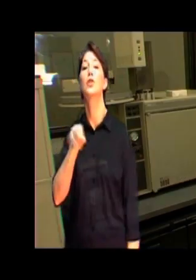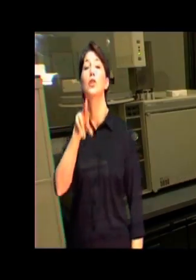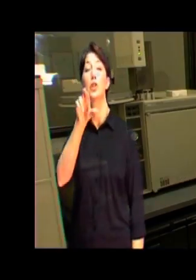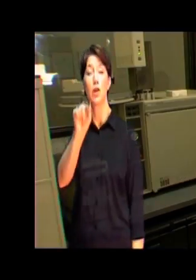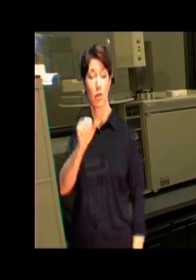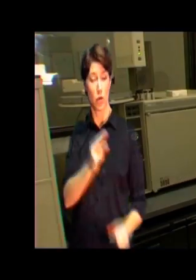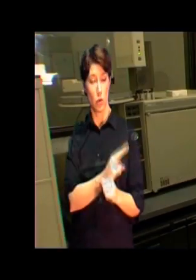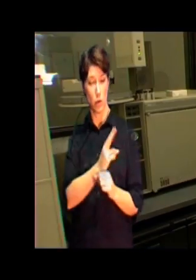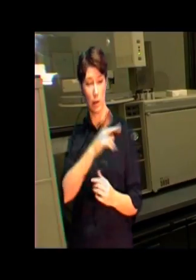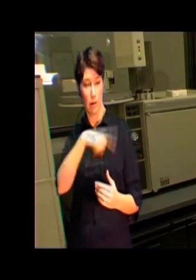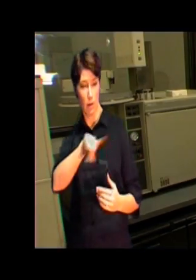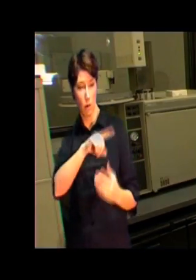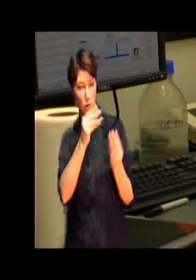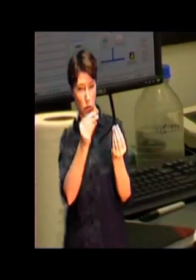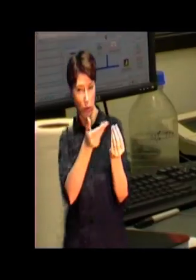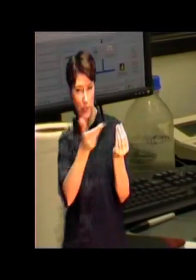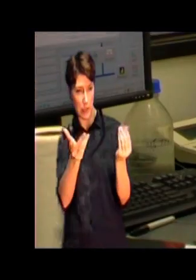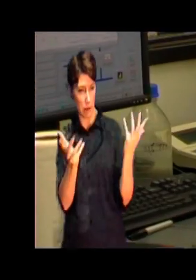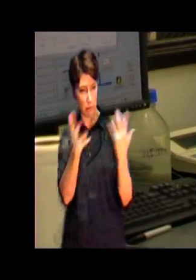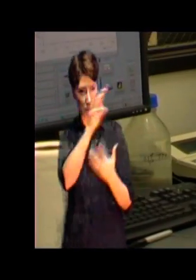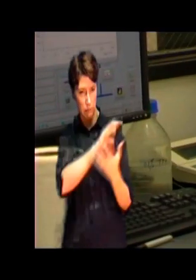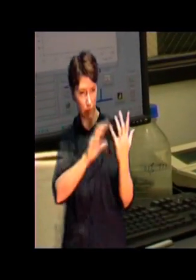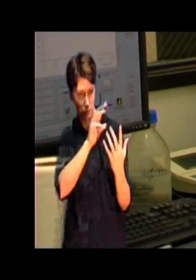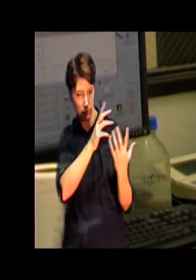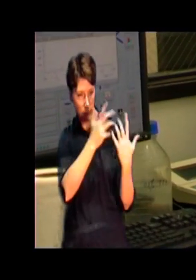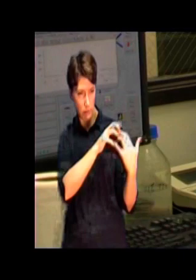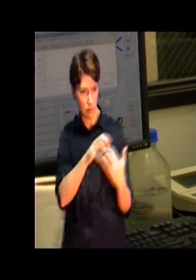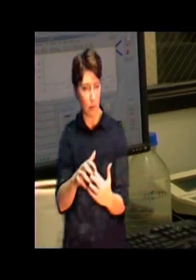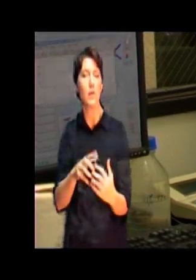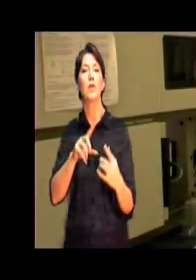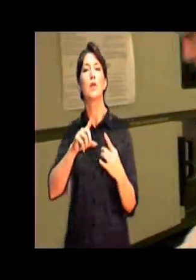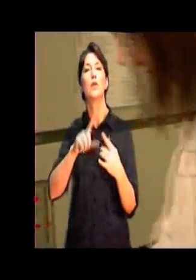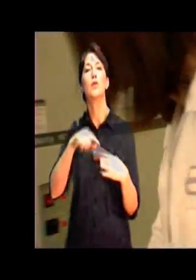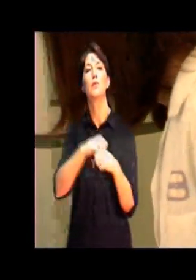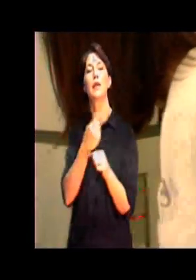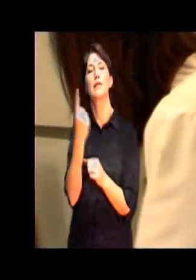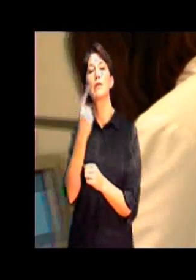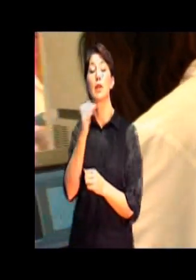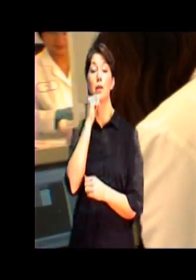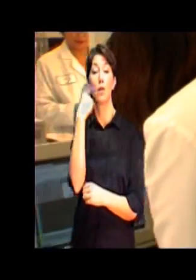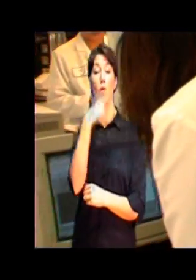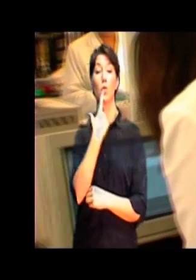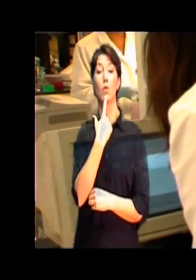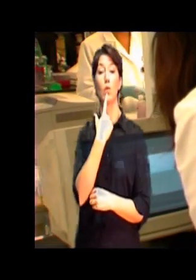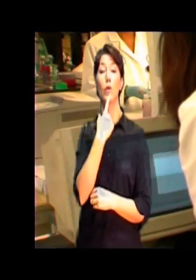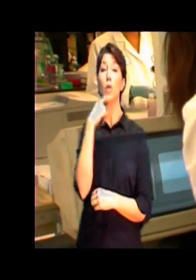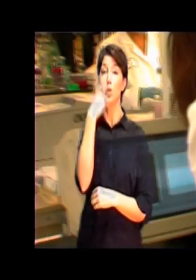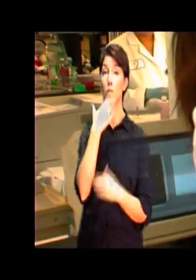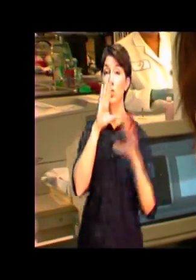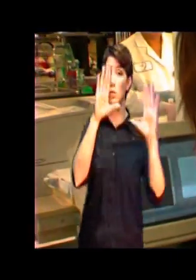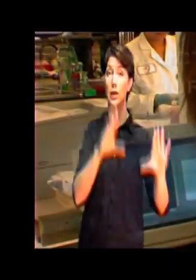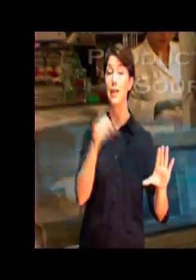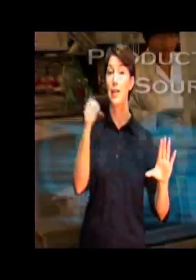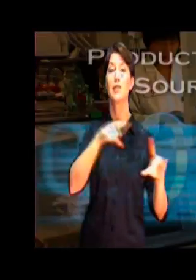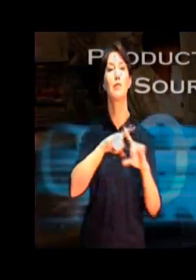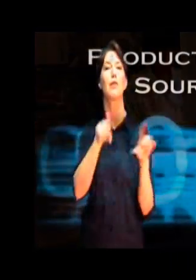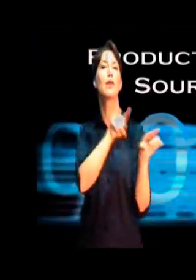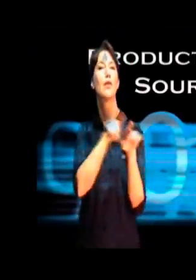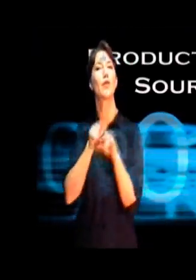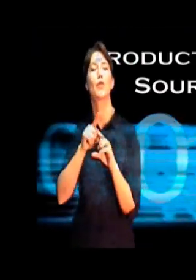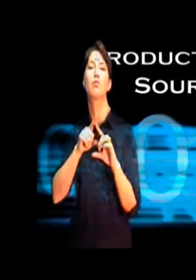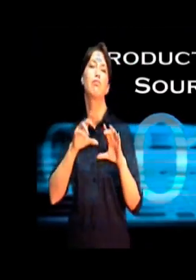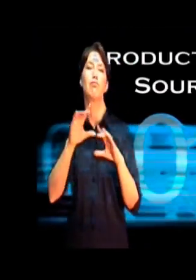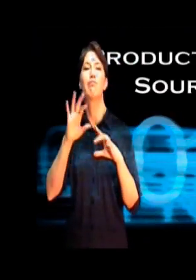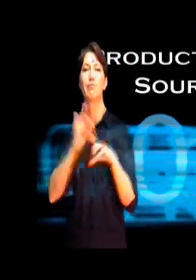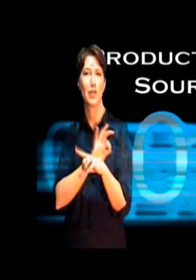ingredients to create products that not only look great but are superior in performance. These specialty ingredients